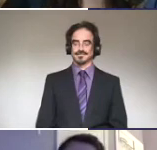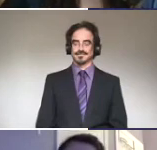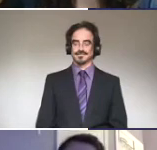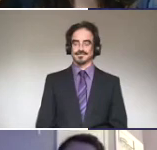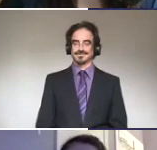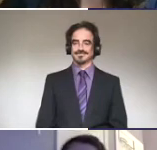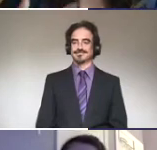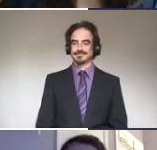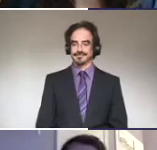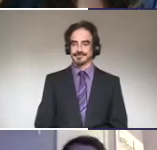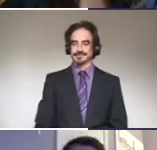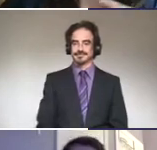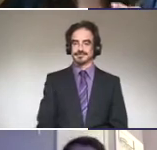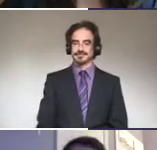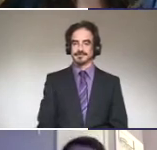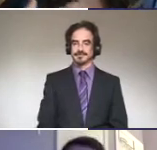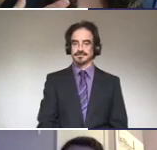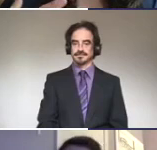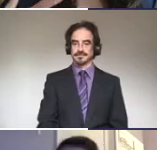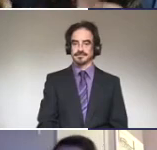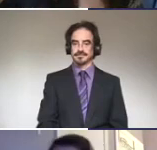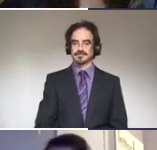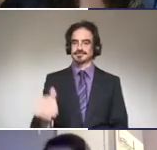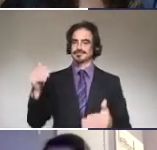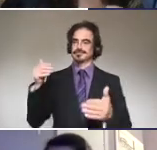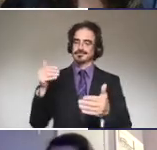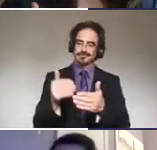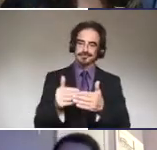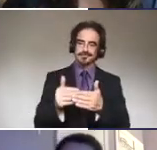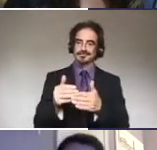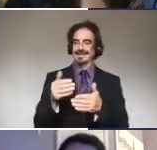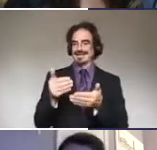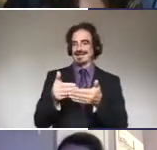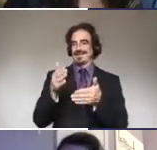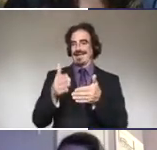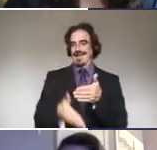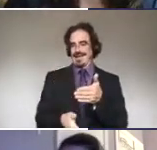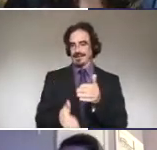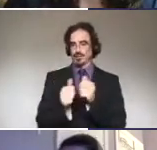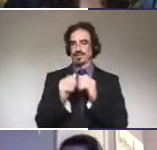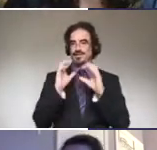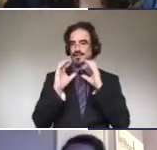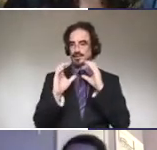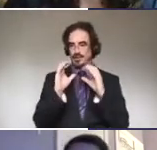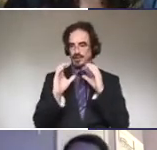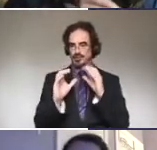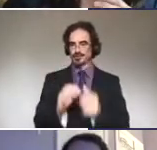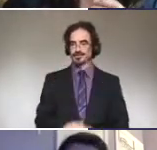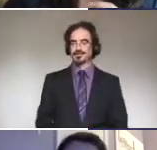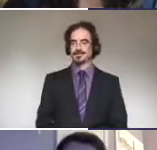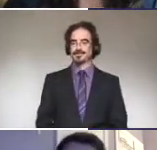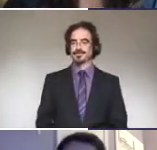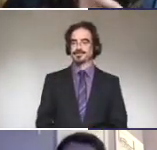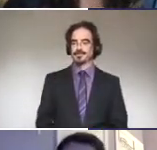So we're kind of reaching the end about communication here in that sense. She